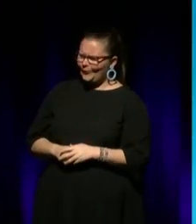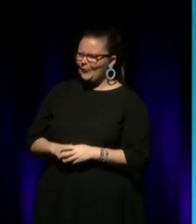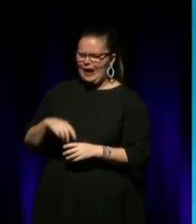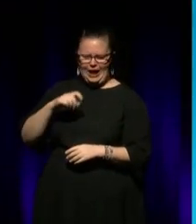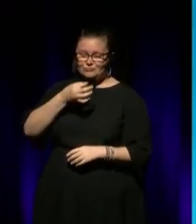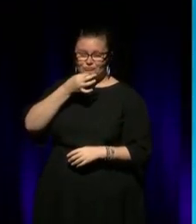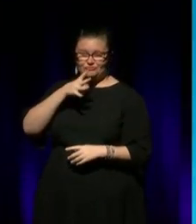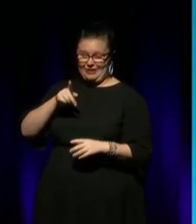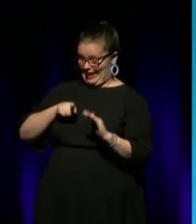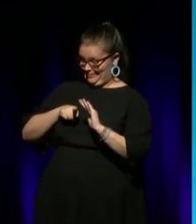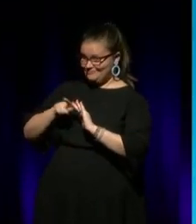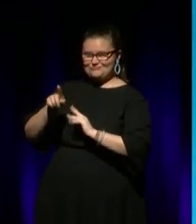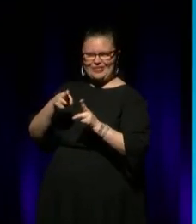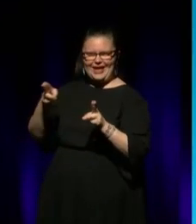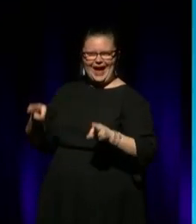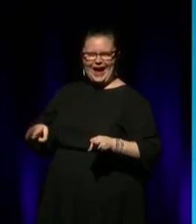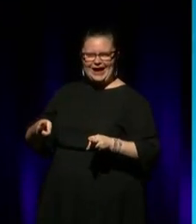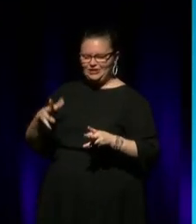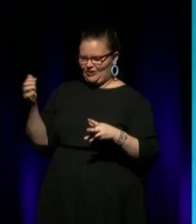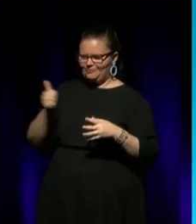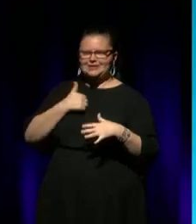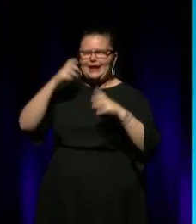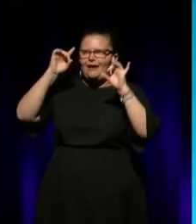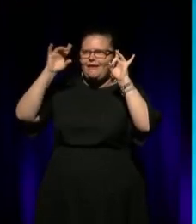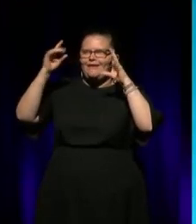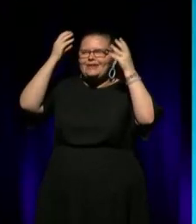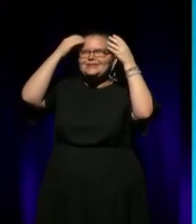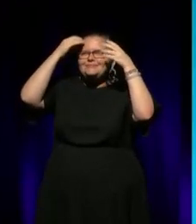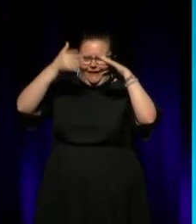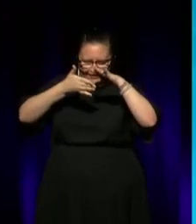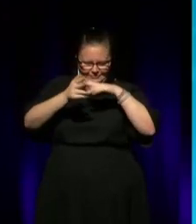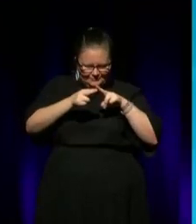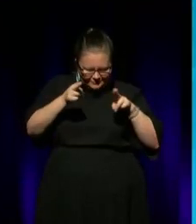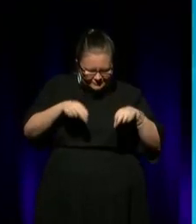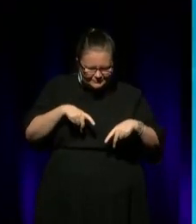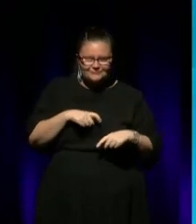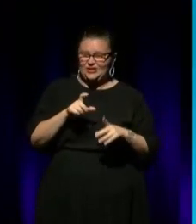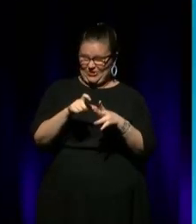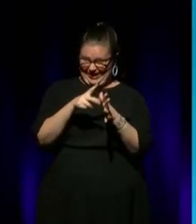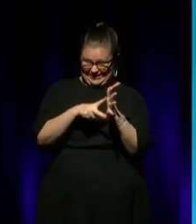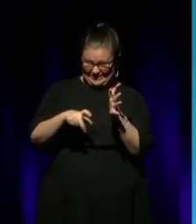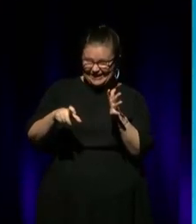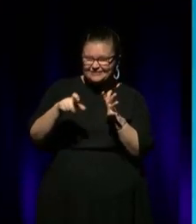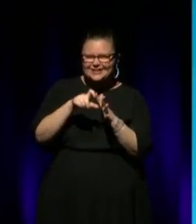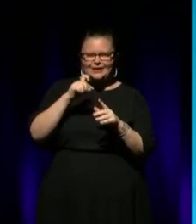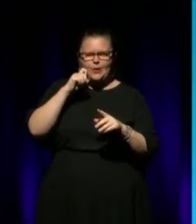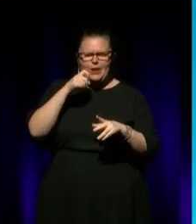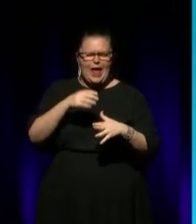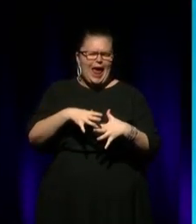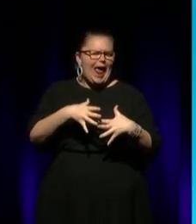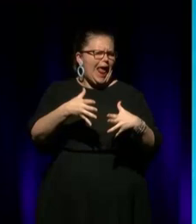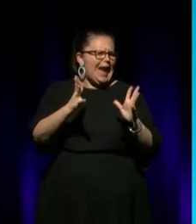out of the house. so, therefore, we had to let our crazy minds go crazy and David would do everything and anything to